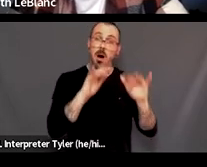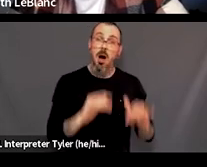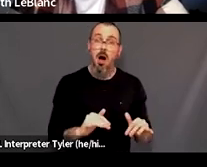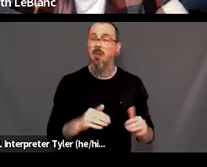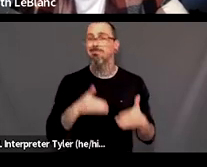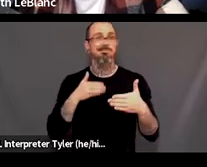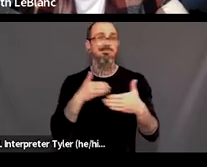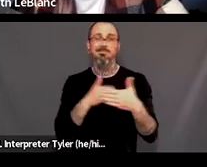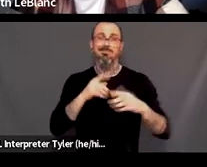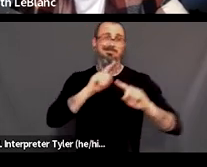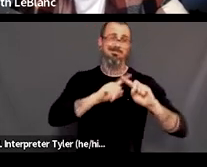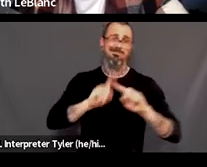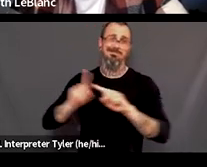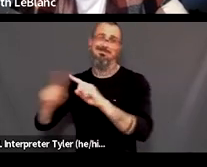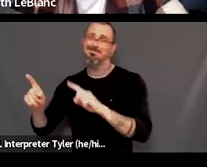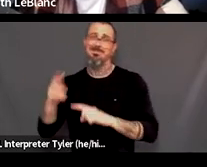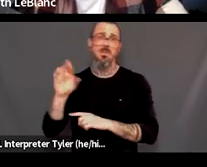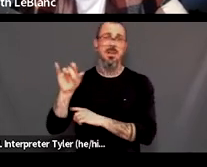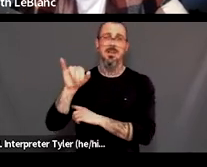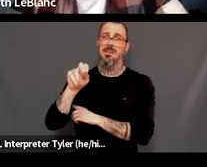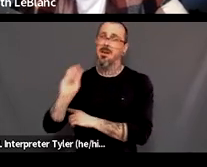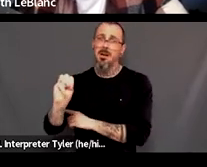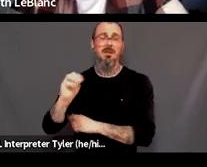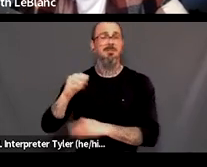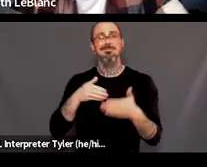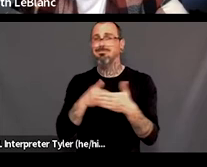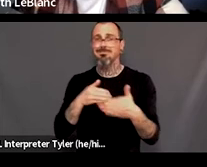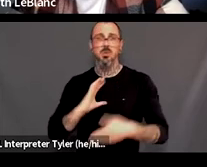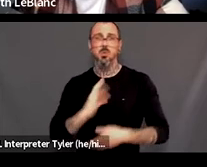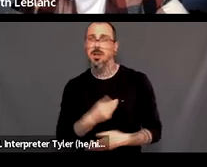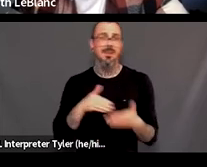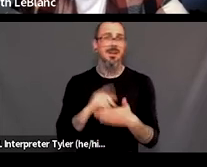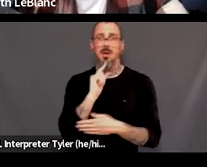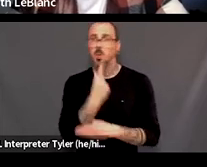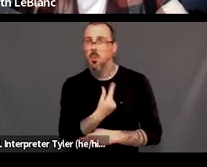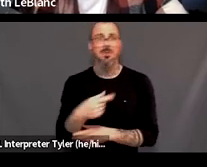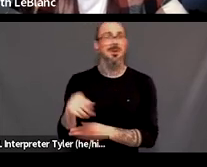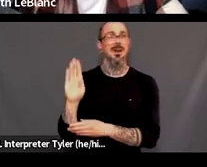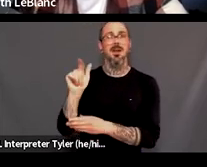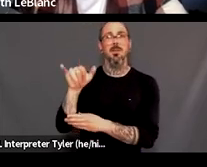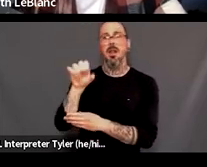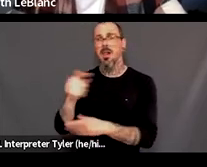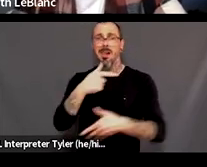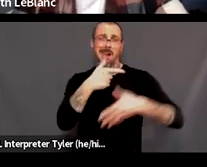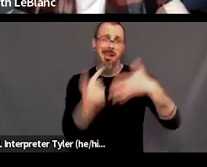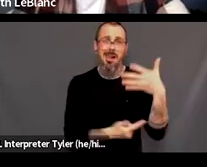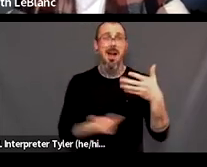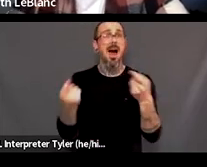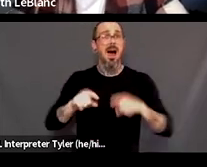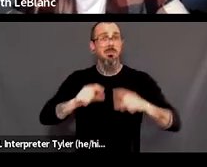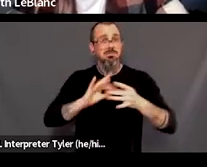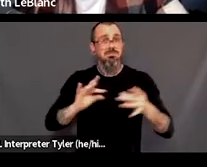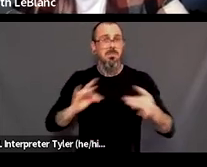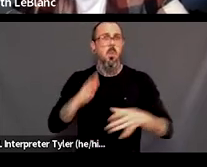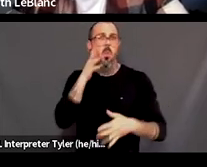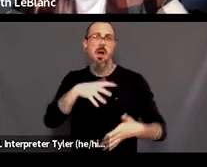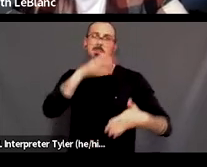phobics ableist or discriminatory that's not welcome here at all and won't be tolerated um and regarding asking